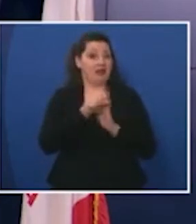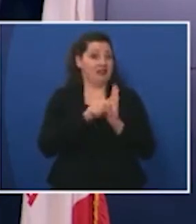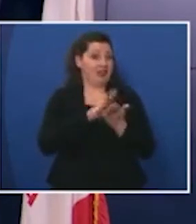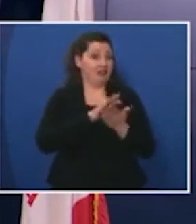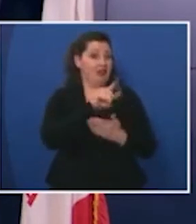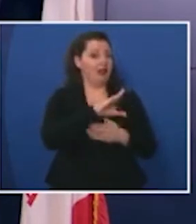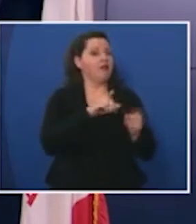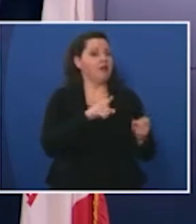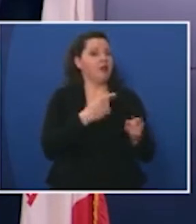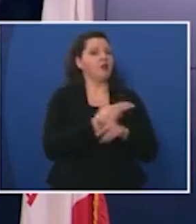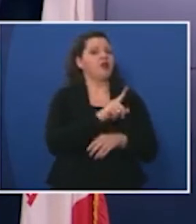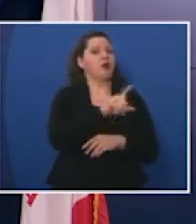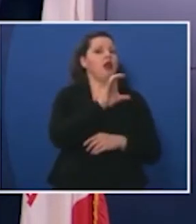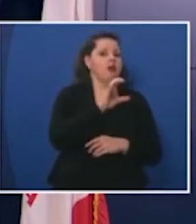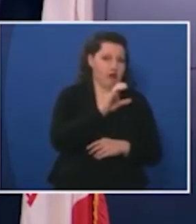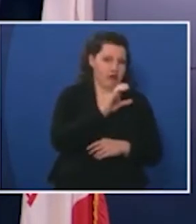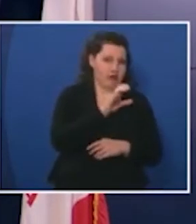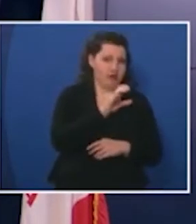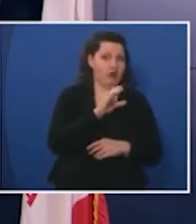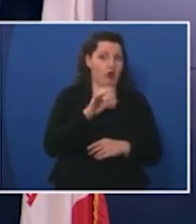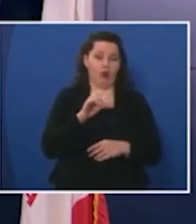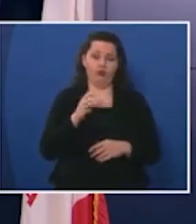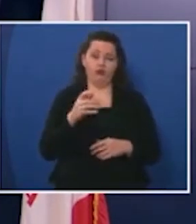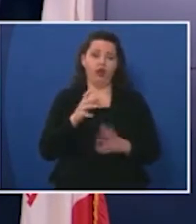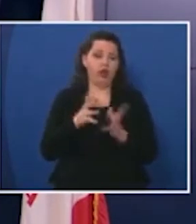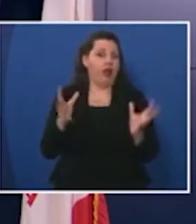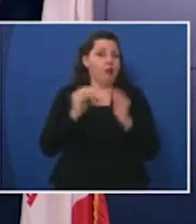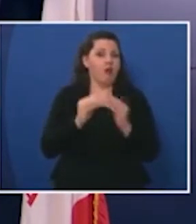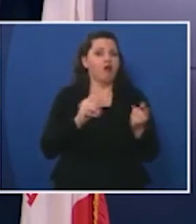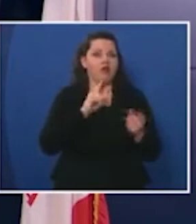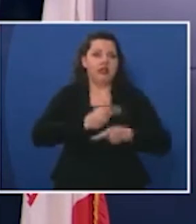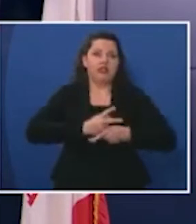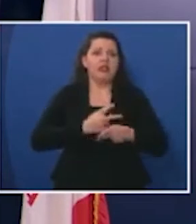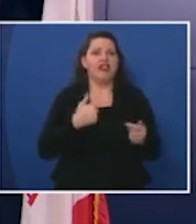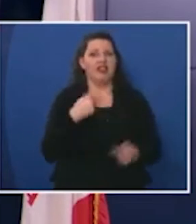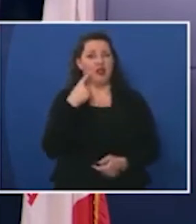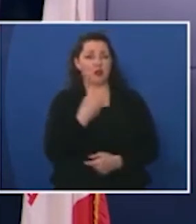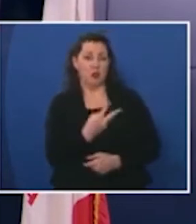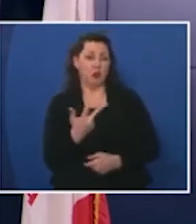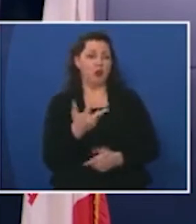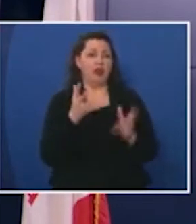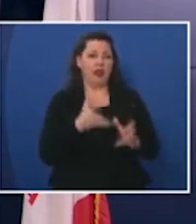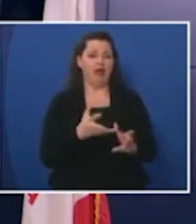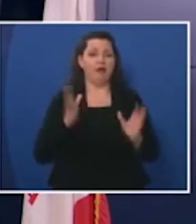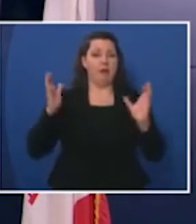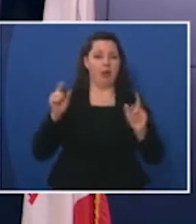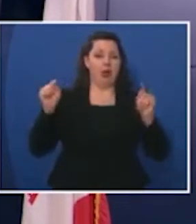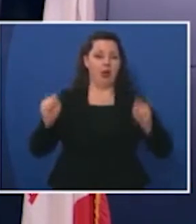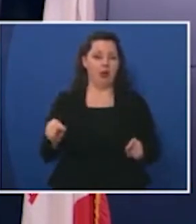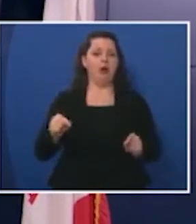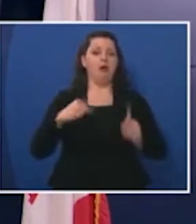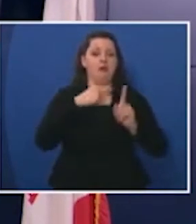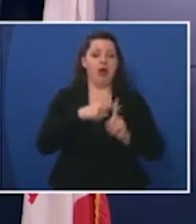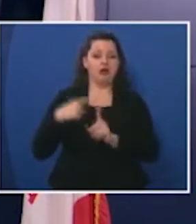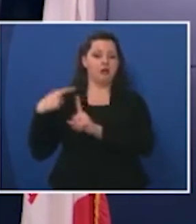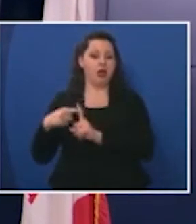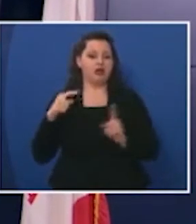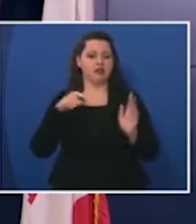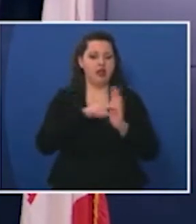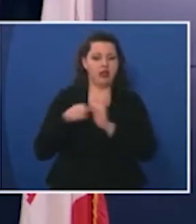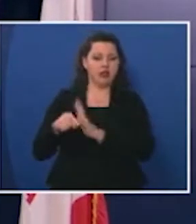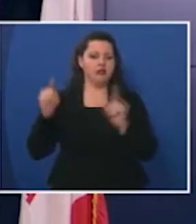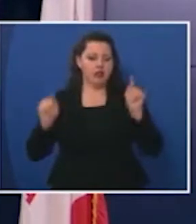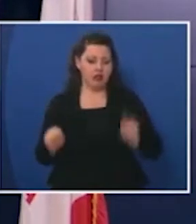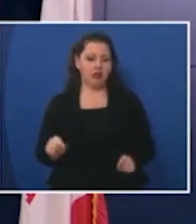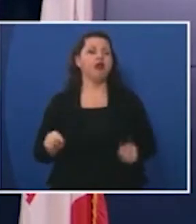the test so we're being very cautious i think we've got two or three left so we are really close so hopefully by tomorrow or we'll be able to